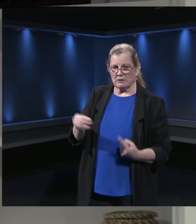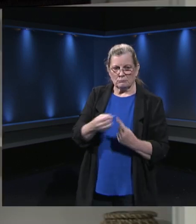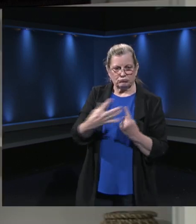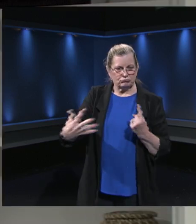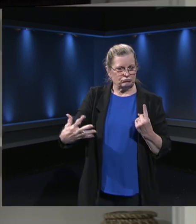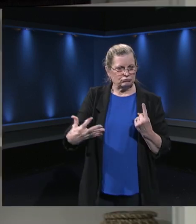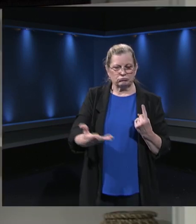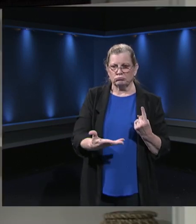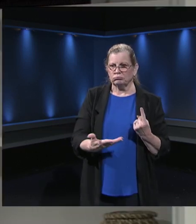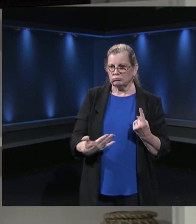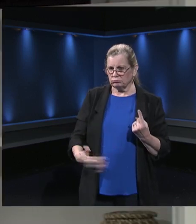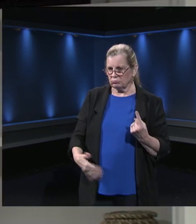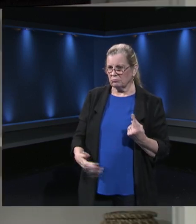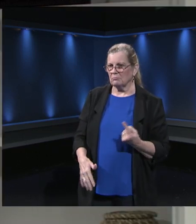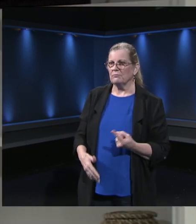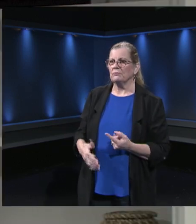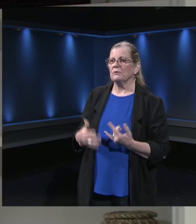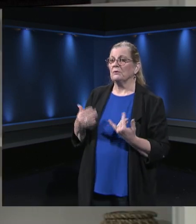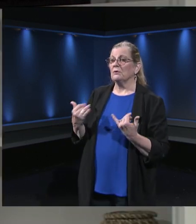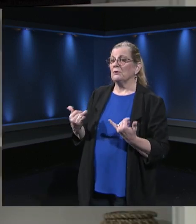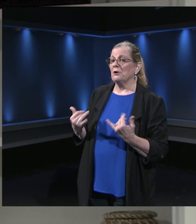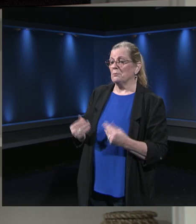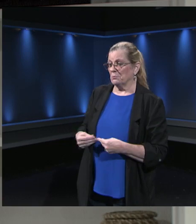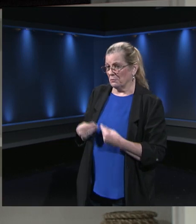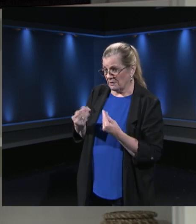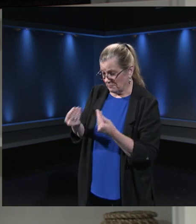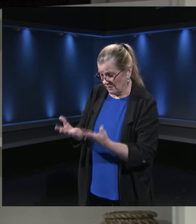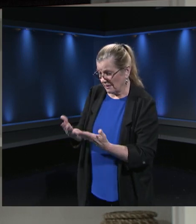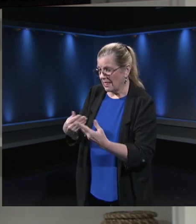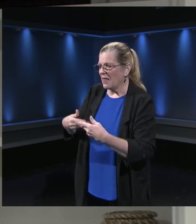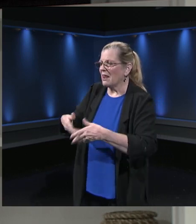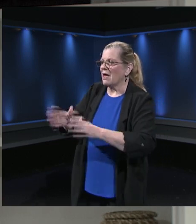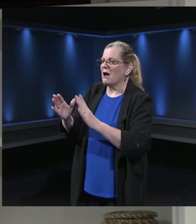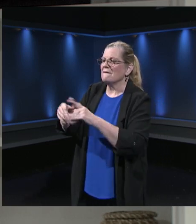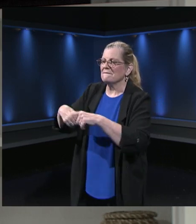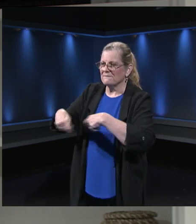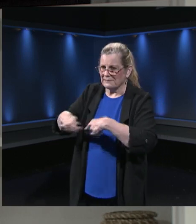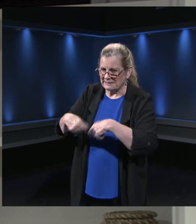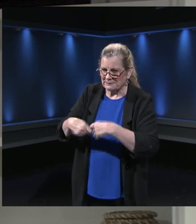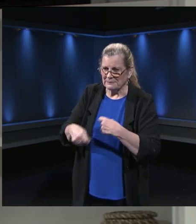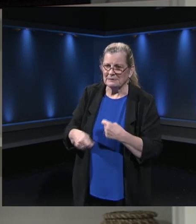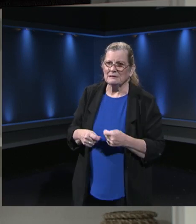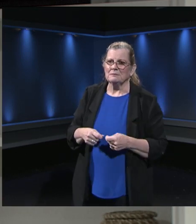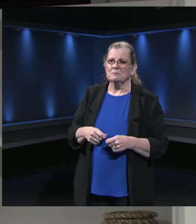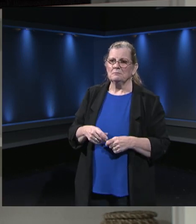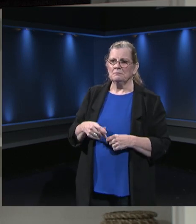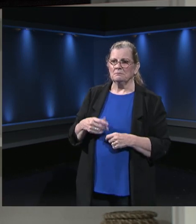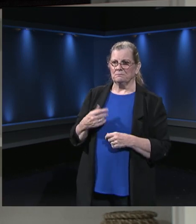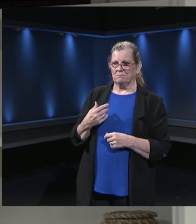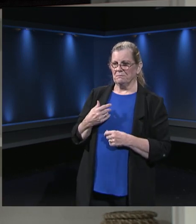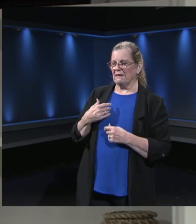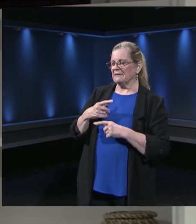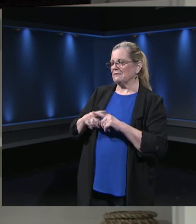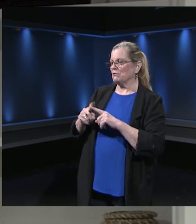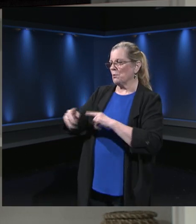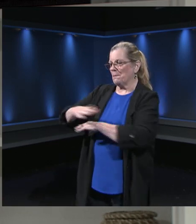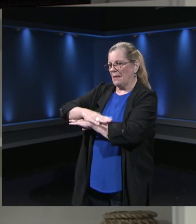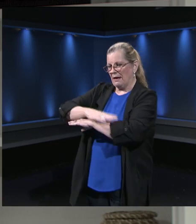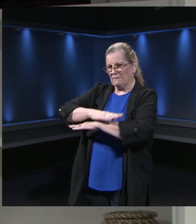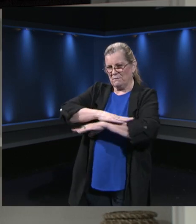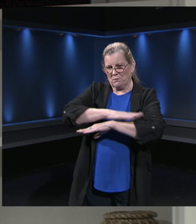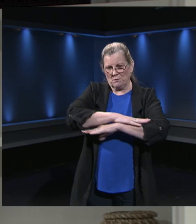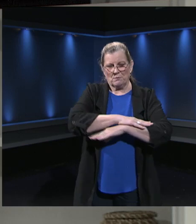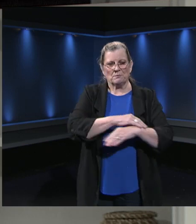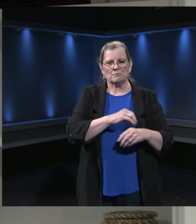with platforms, but we've let school leaders and you have an amazing school leader in Amy Goodloe, Dr. Goodloe and your staff deciding the